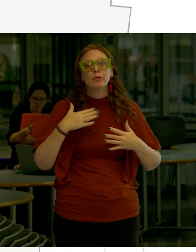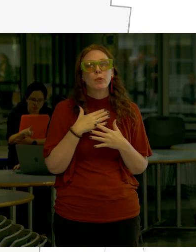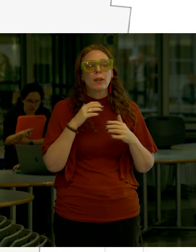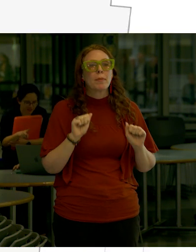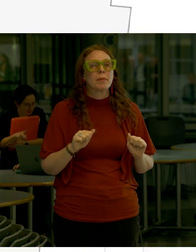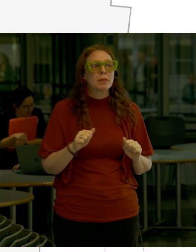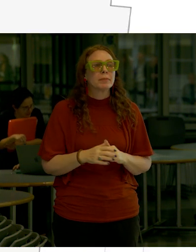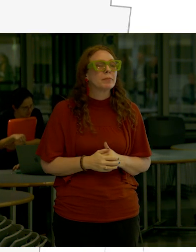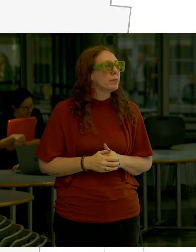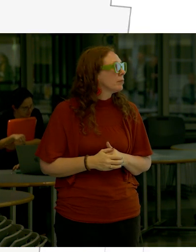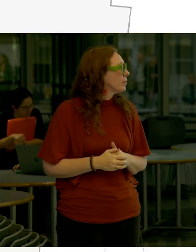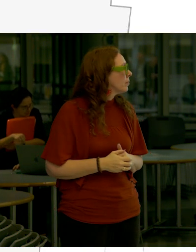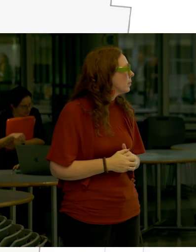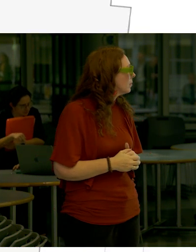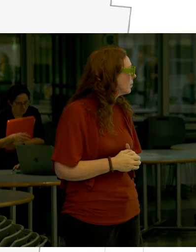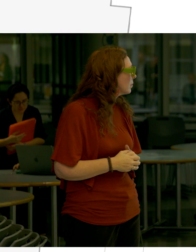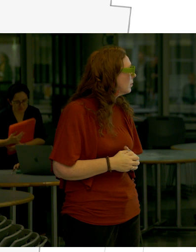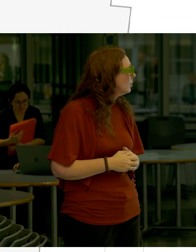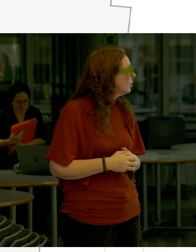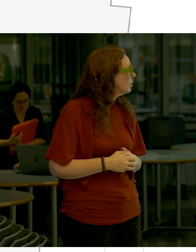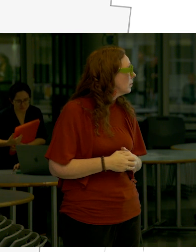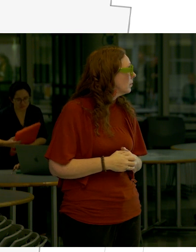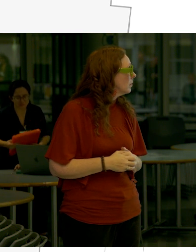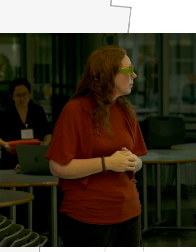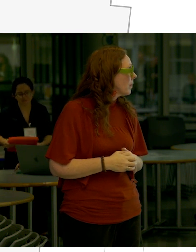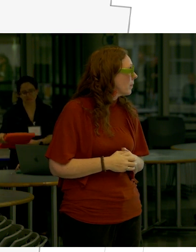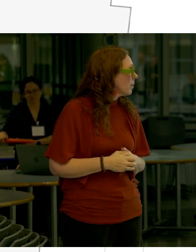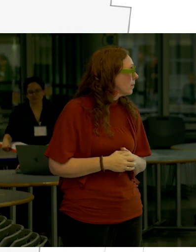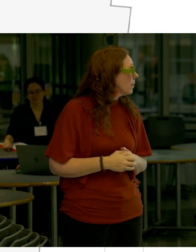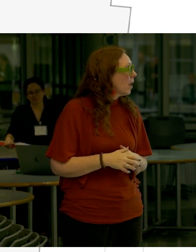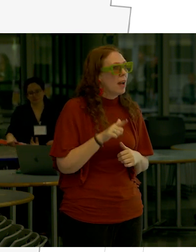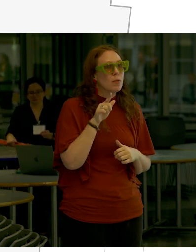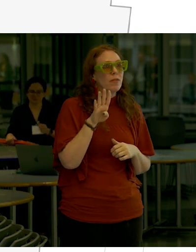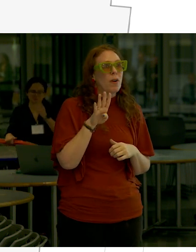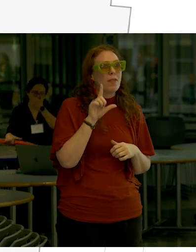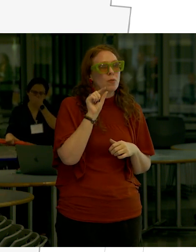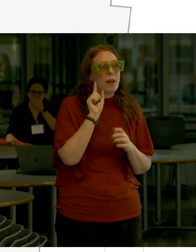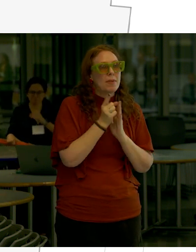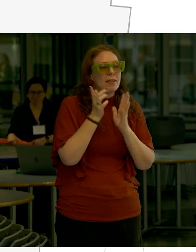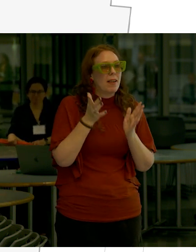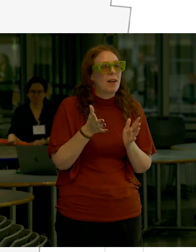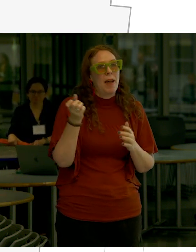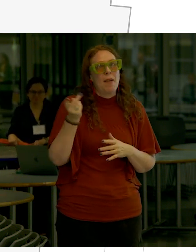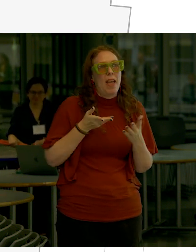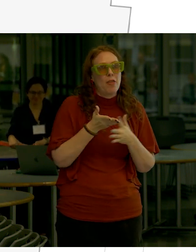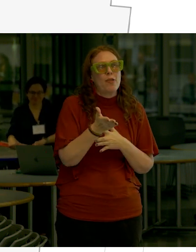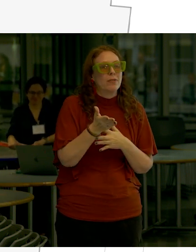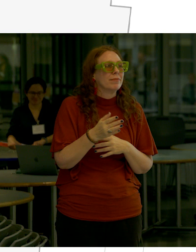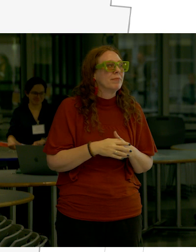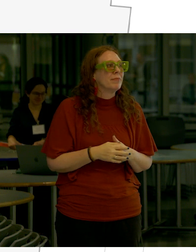now we're going to Pump House Park so this is where the project gets I'm doing pretty good I 24 minutes I have 20 minutes left and I think I'm more than halfway through so